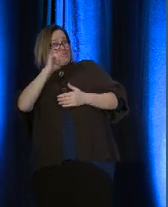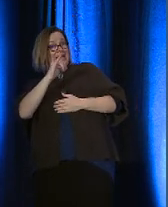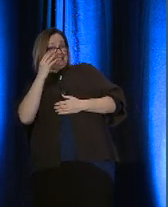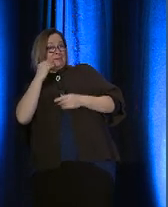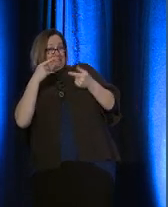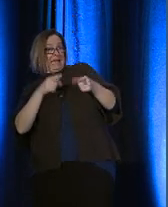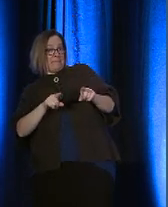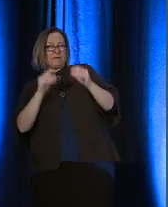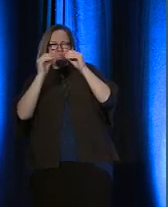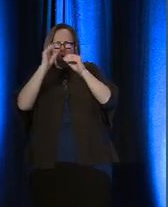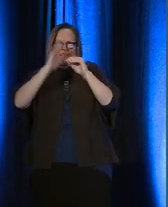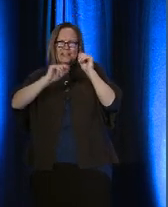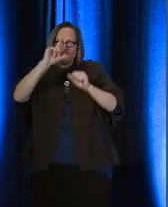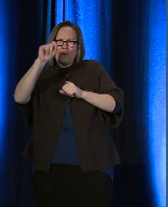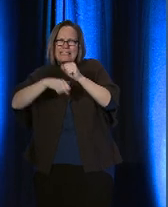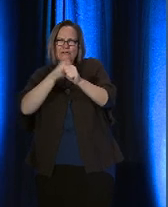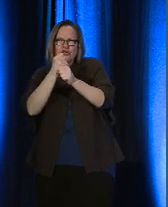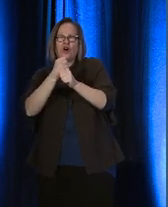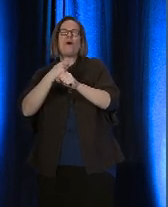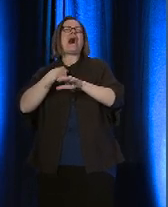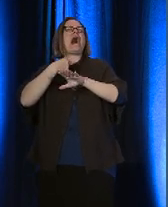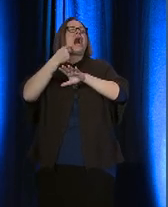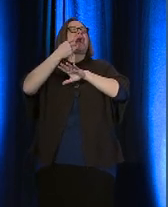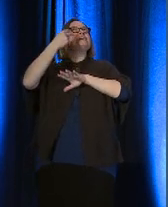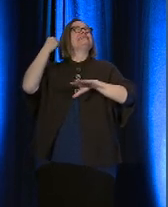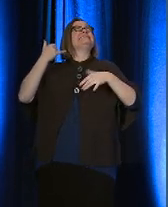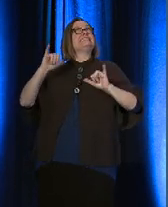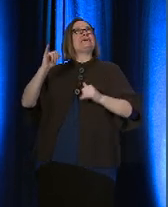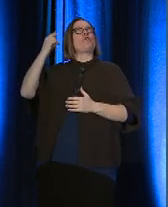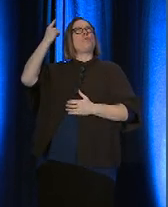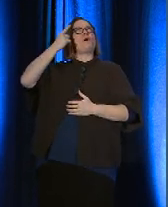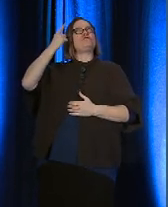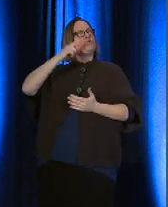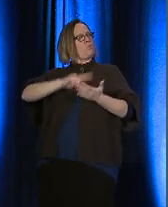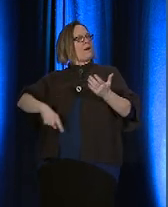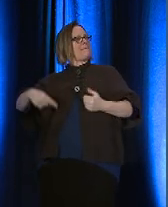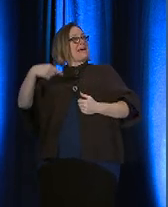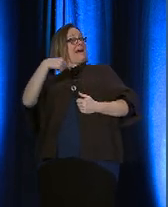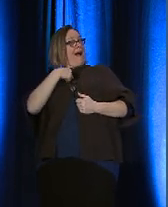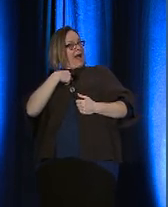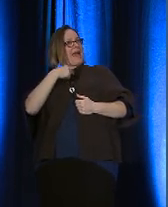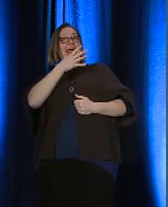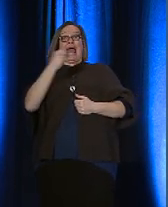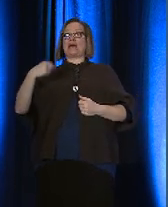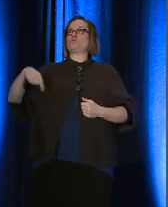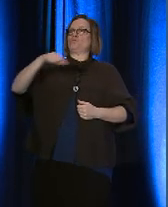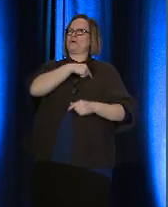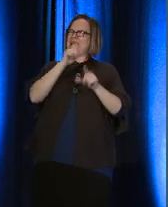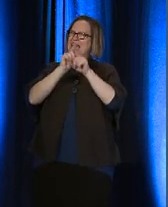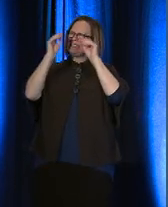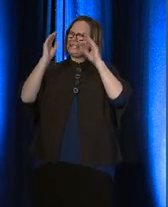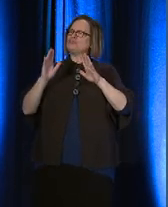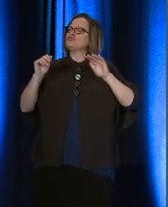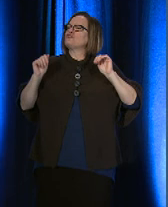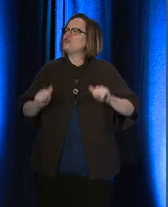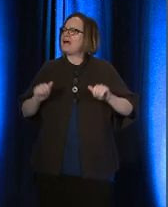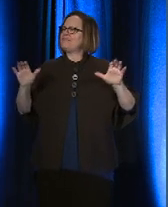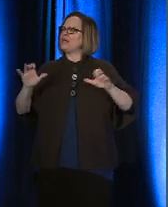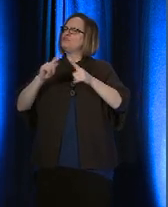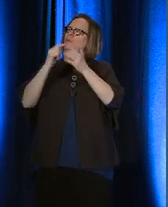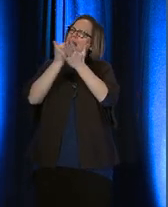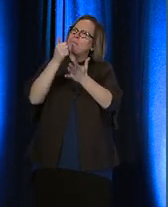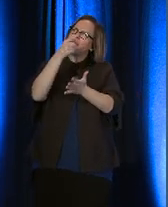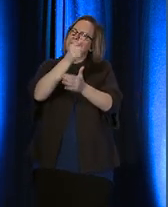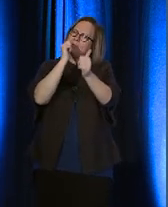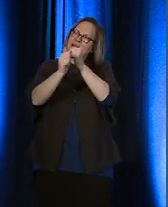20 years ago, I still wonder, what might I, and we as teachers, have done to help him pass that class the first time